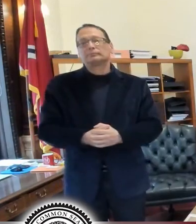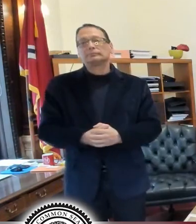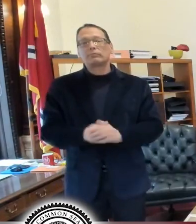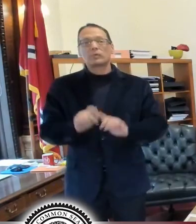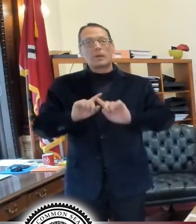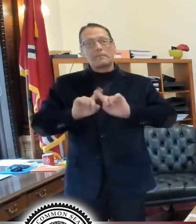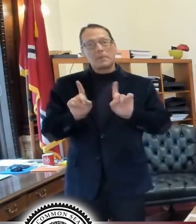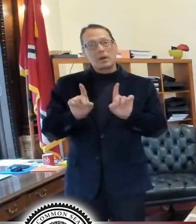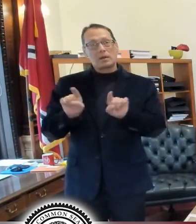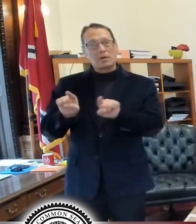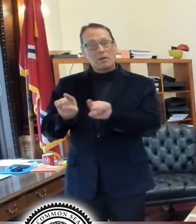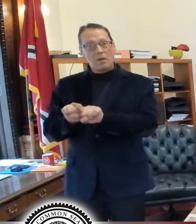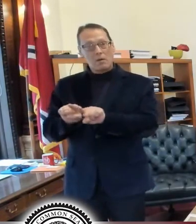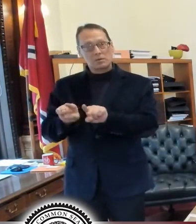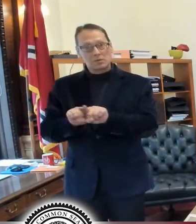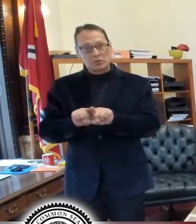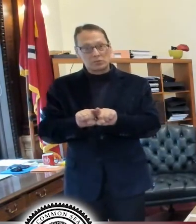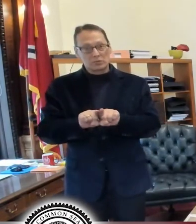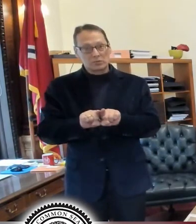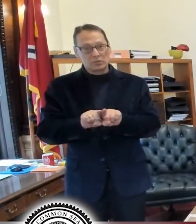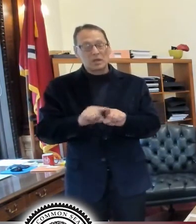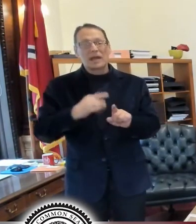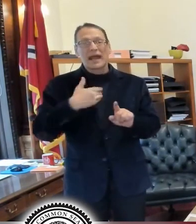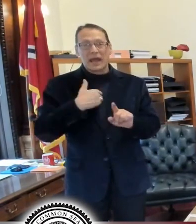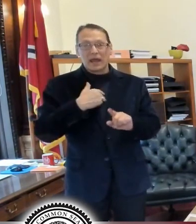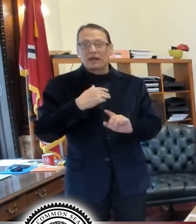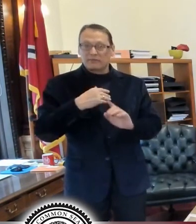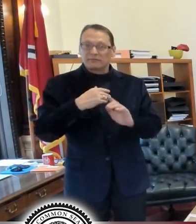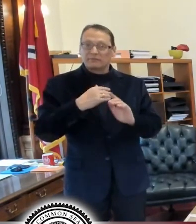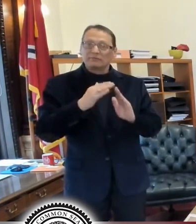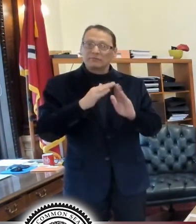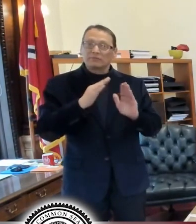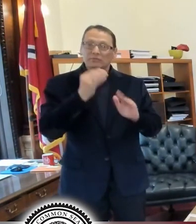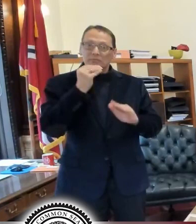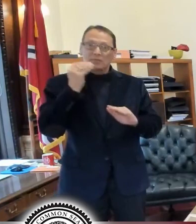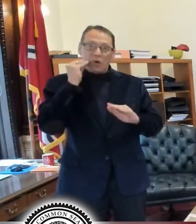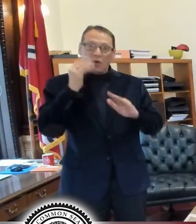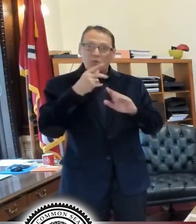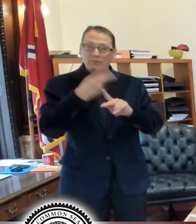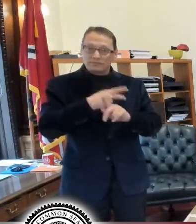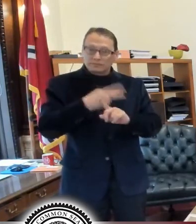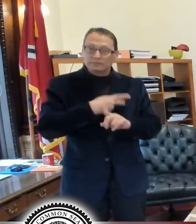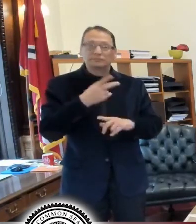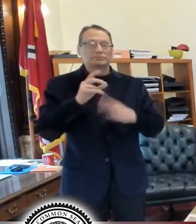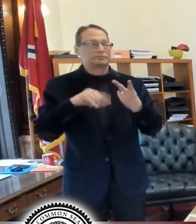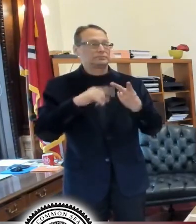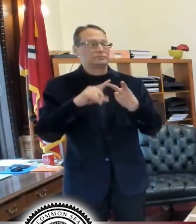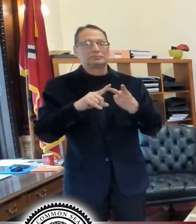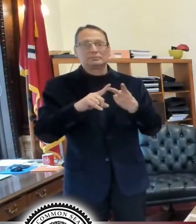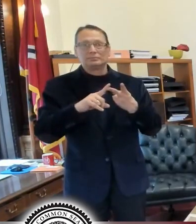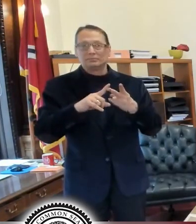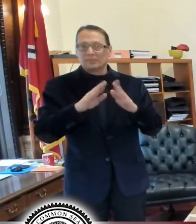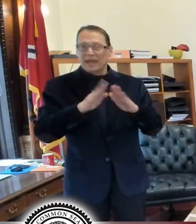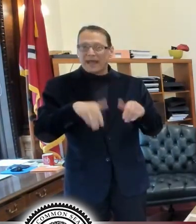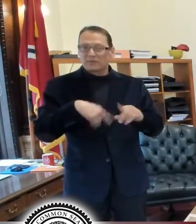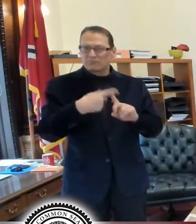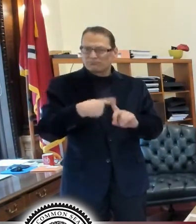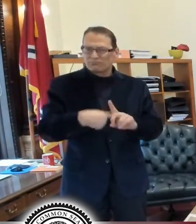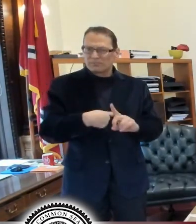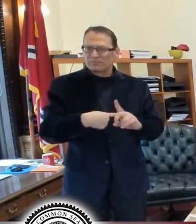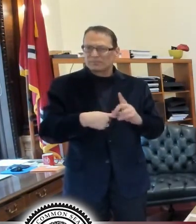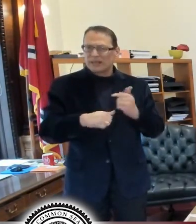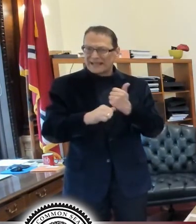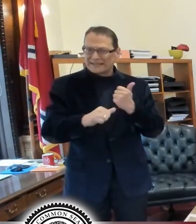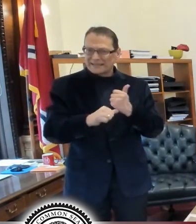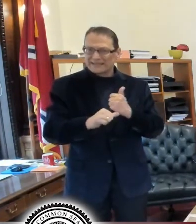but we also, as you know, have mortgage and rental assistance for someone who cannot pay their mortgage or rental rent, uh, because